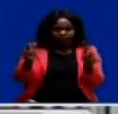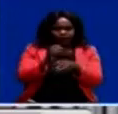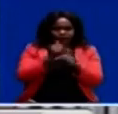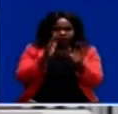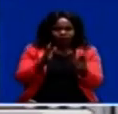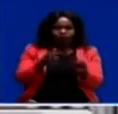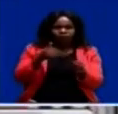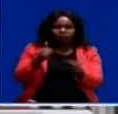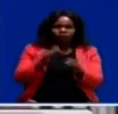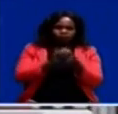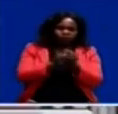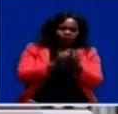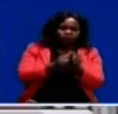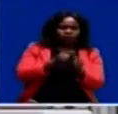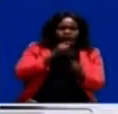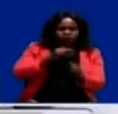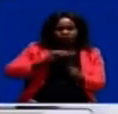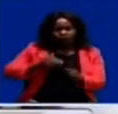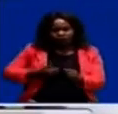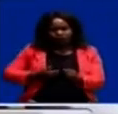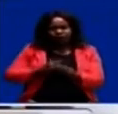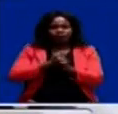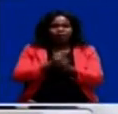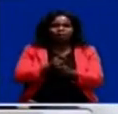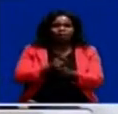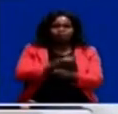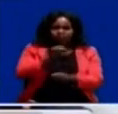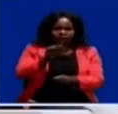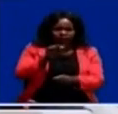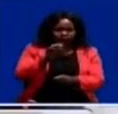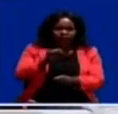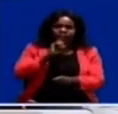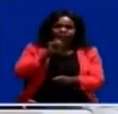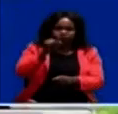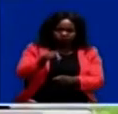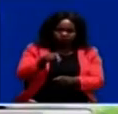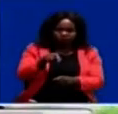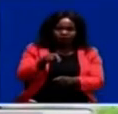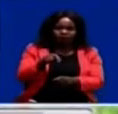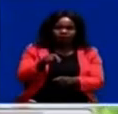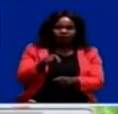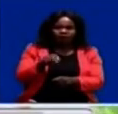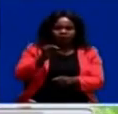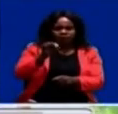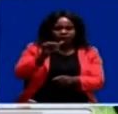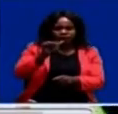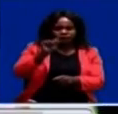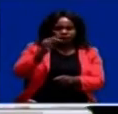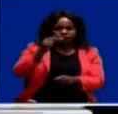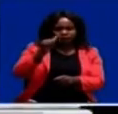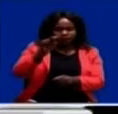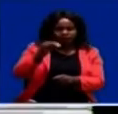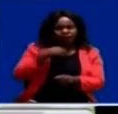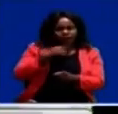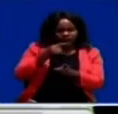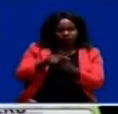Sportsman and Sportswoman of the Year Awards. Zambia National Service Commandant, Lieutenant General Nathan Molenga, had a word to share